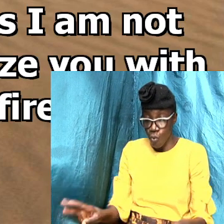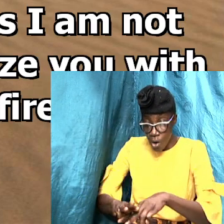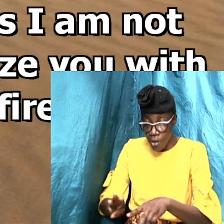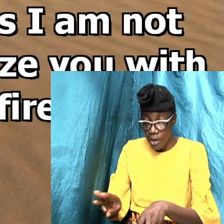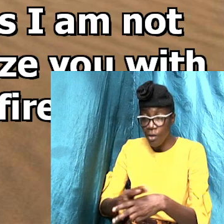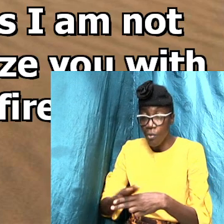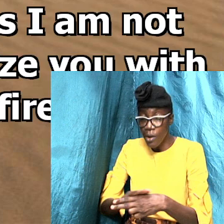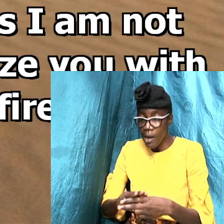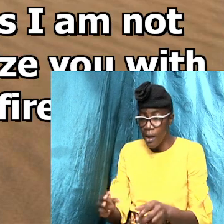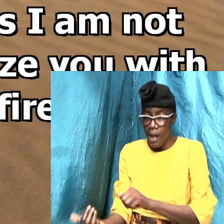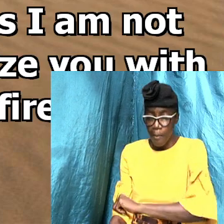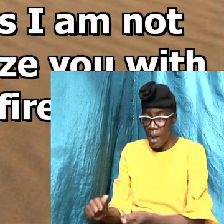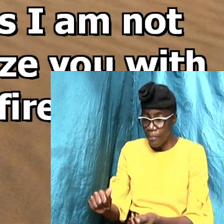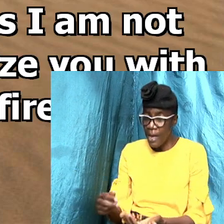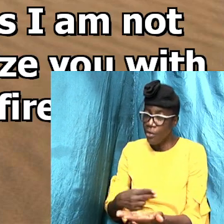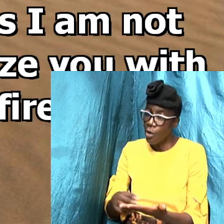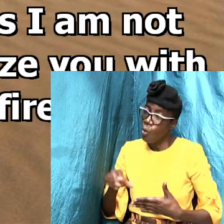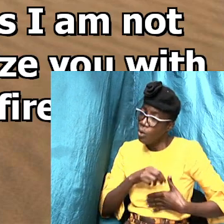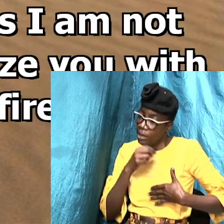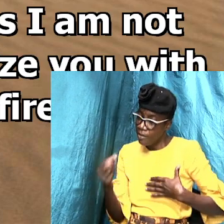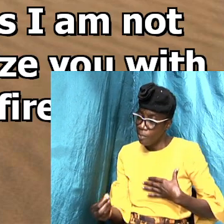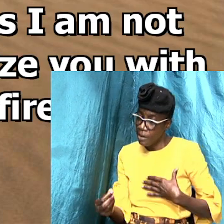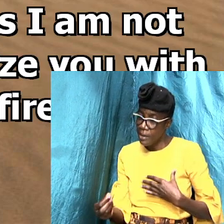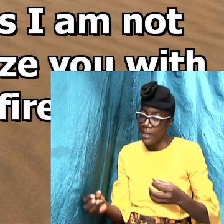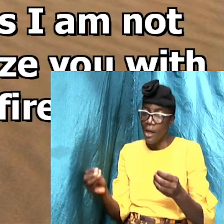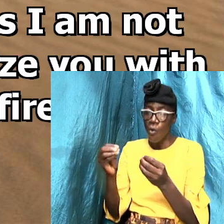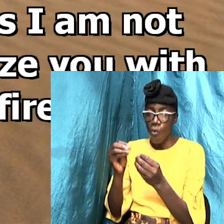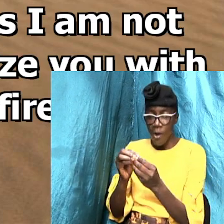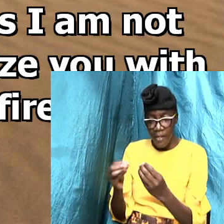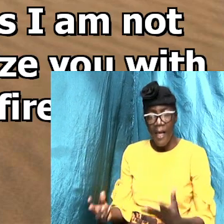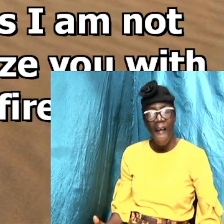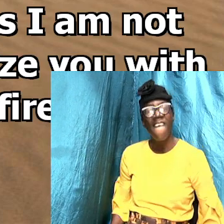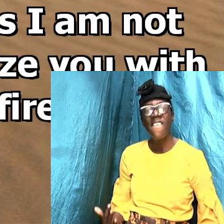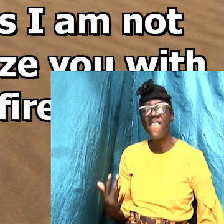and with fire.